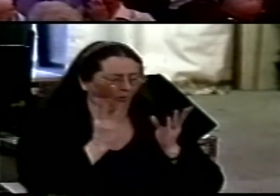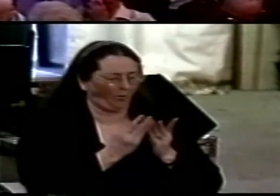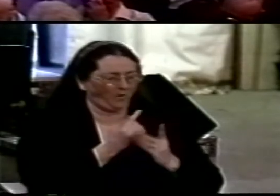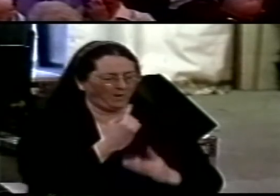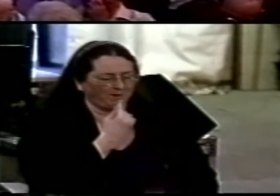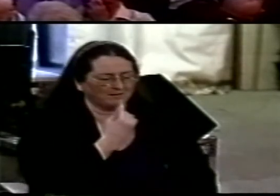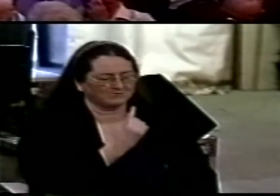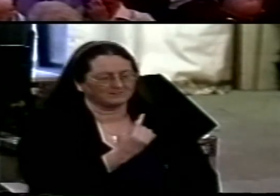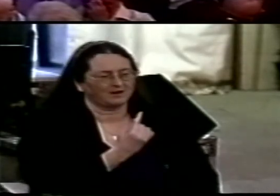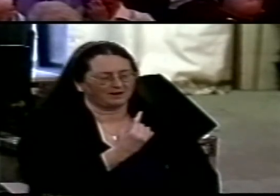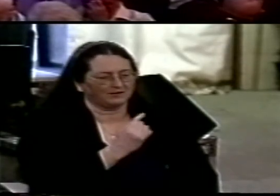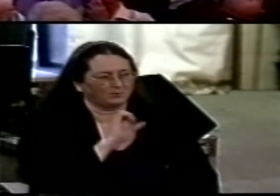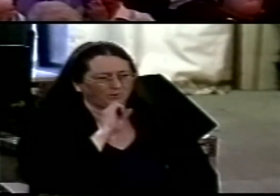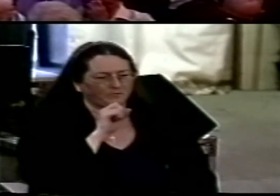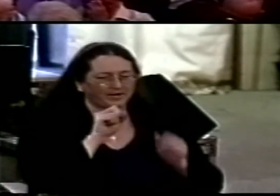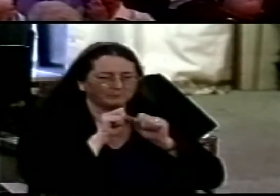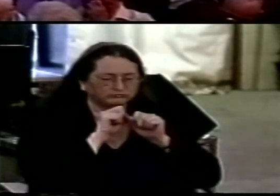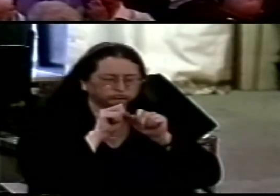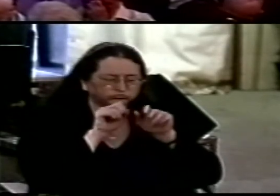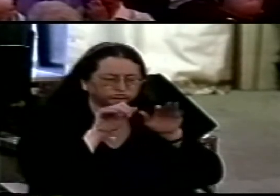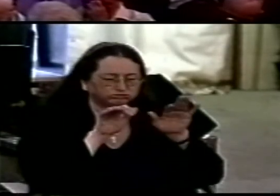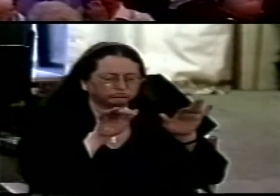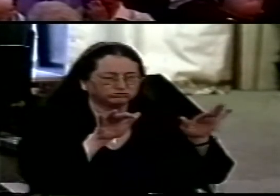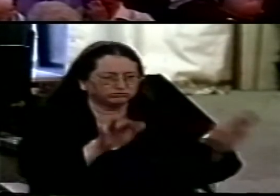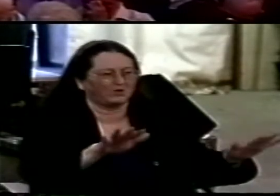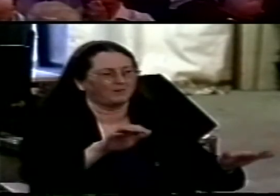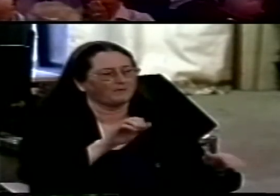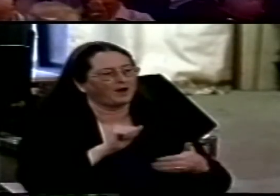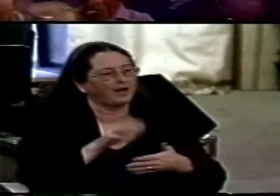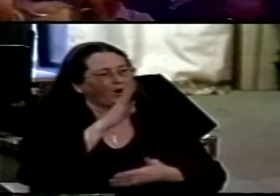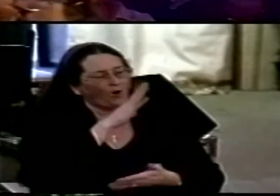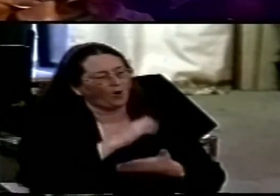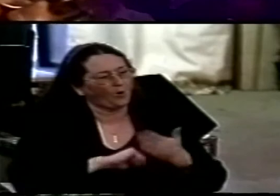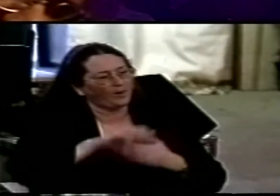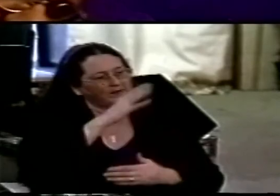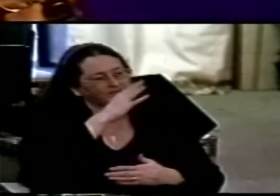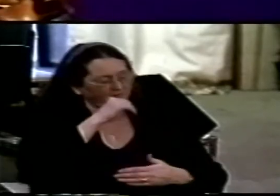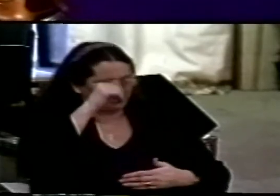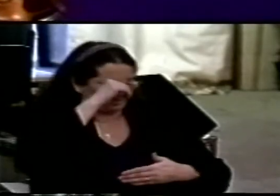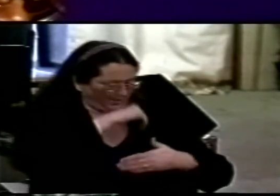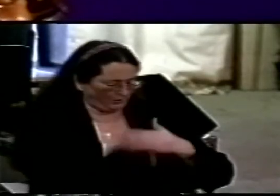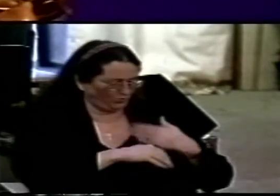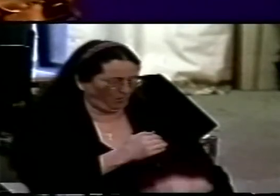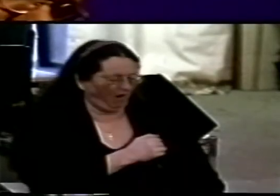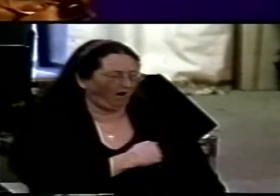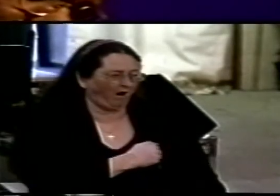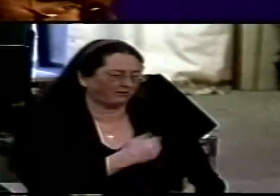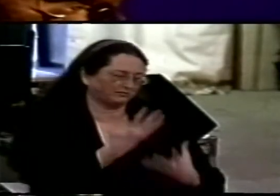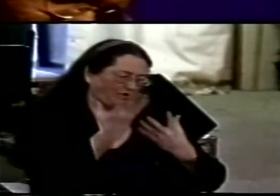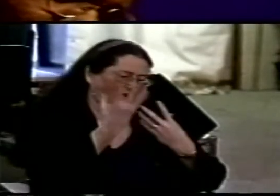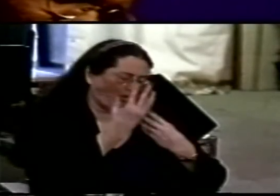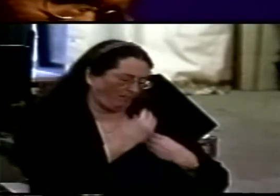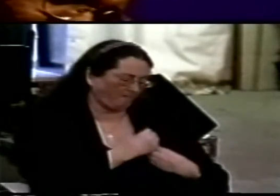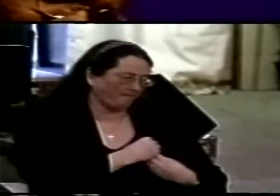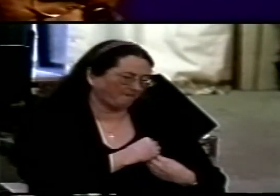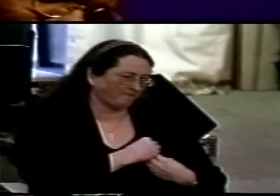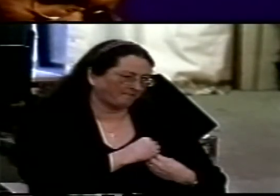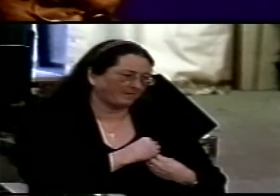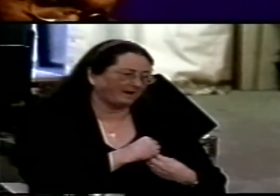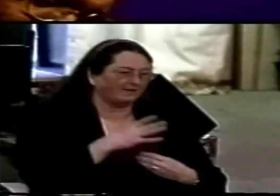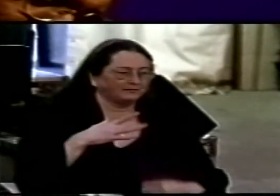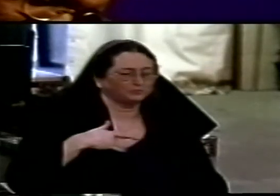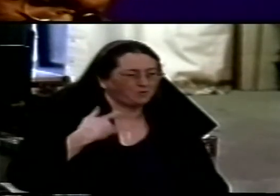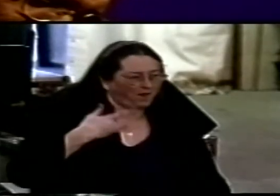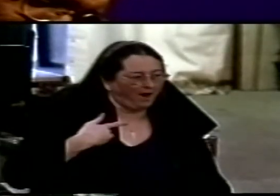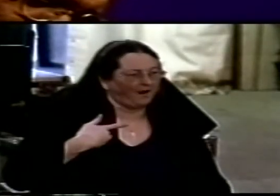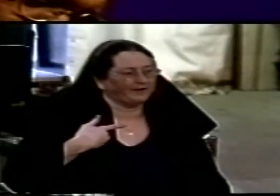would be distributed by your spirit to our hearts but more importantly to our lives and our